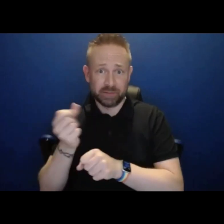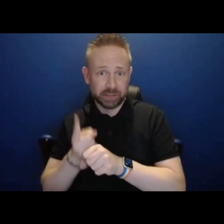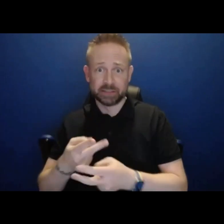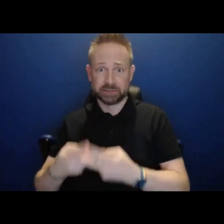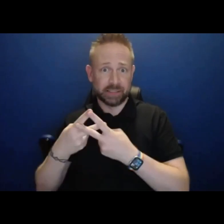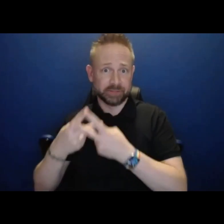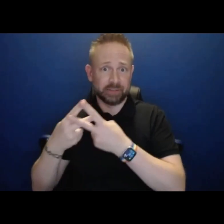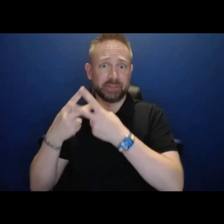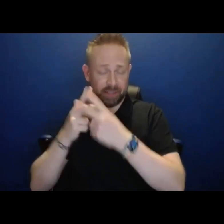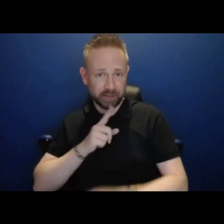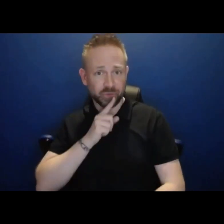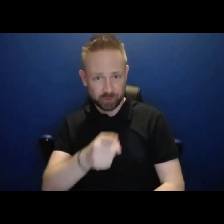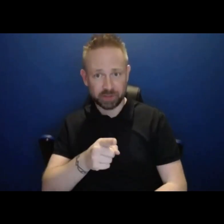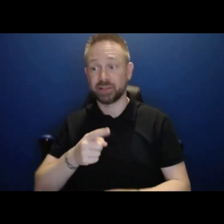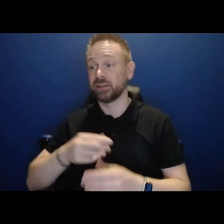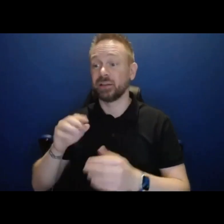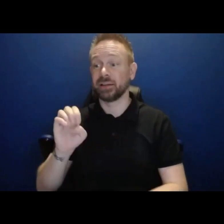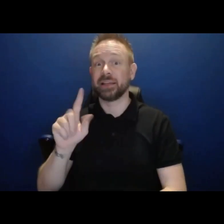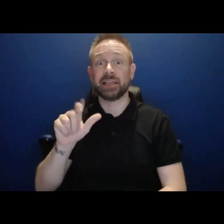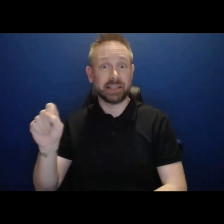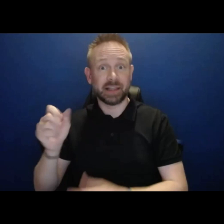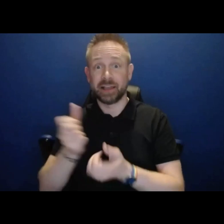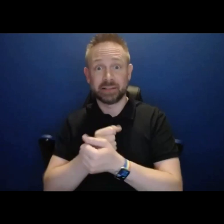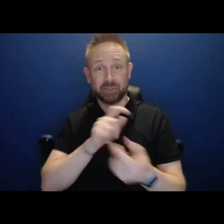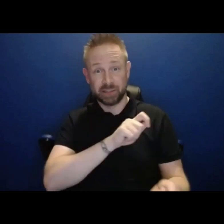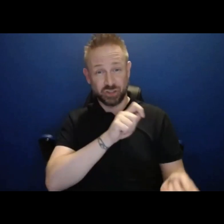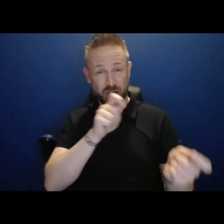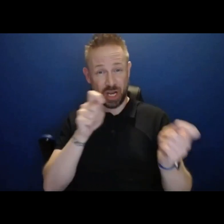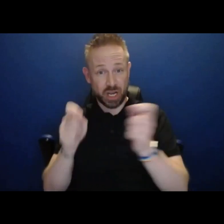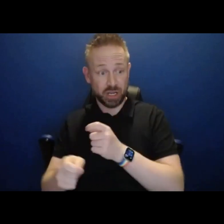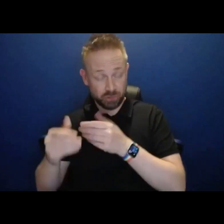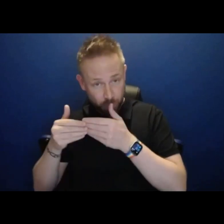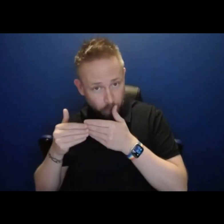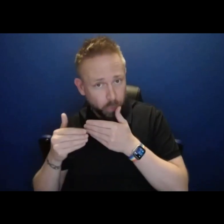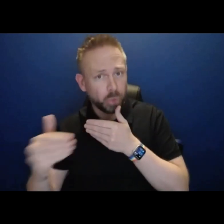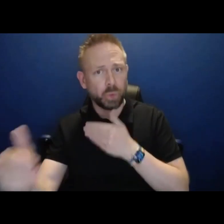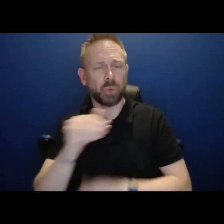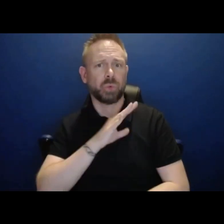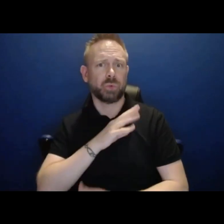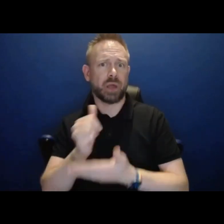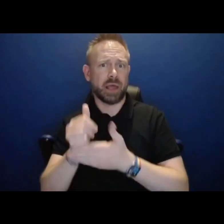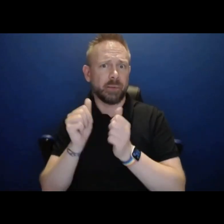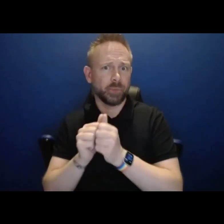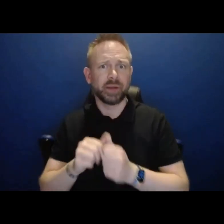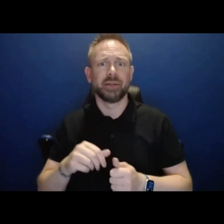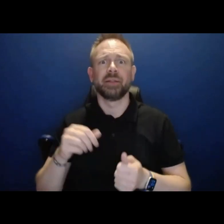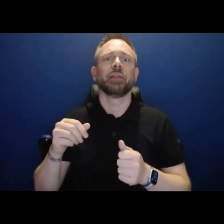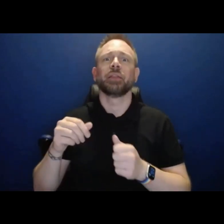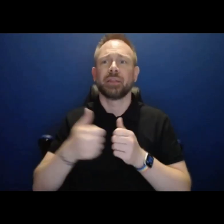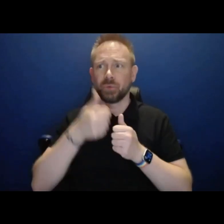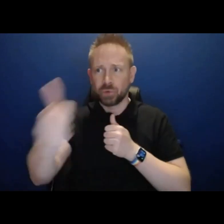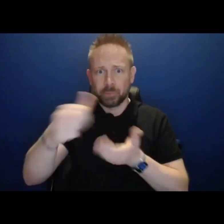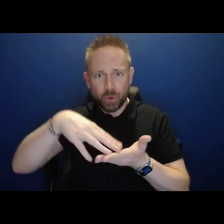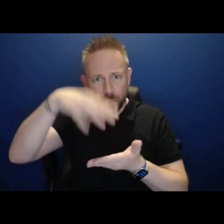also really helped us move forward in terms of our blended learning and remote learning and some of the technological